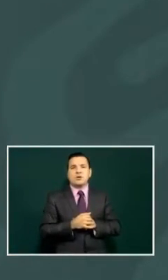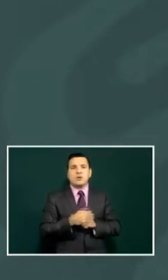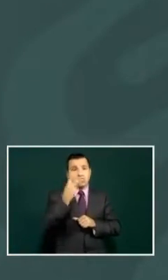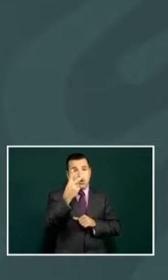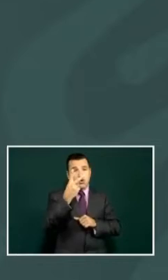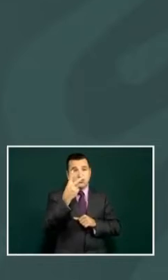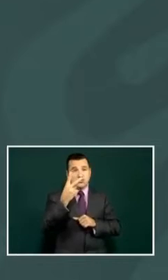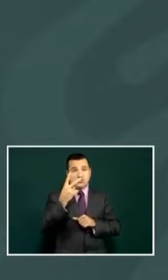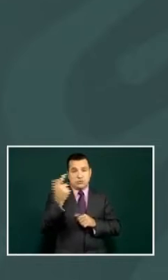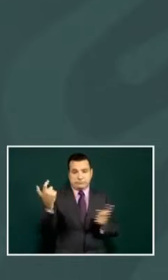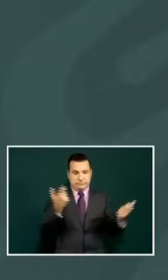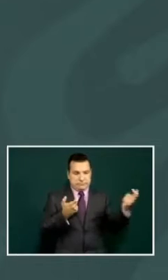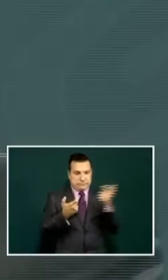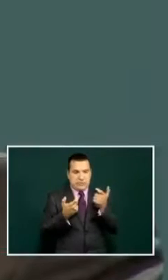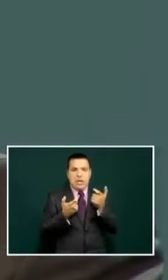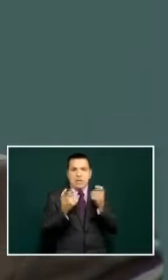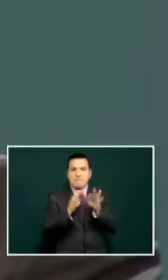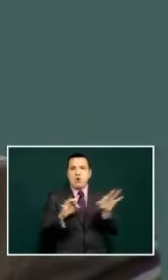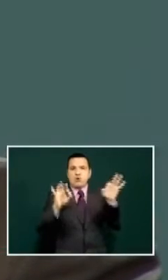two